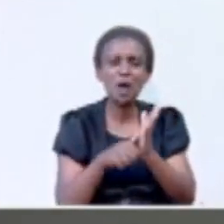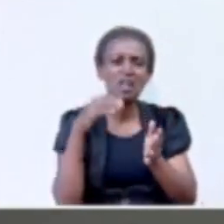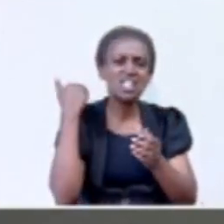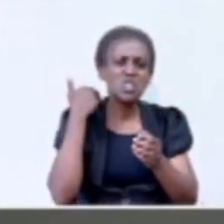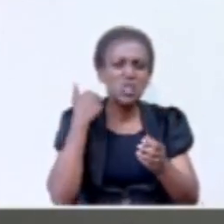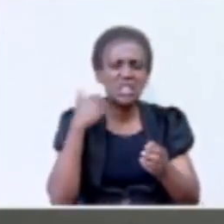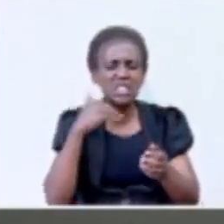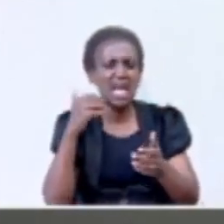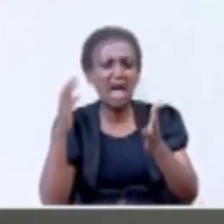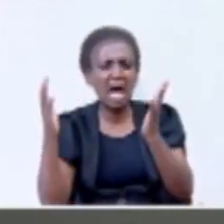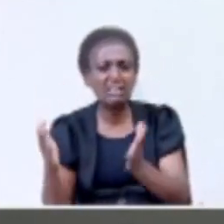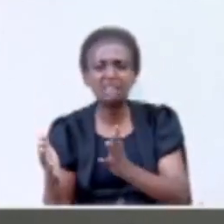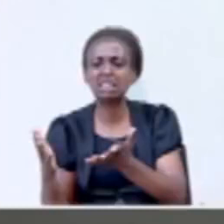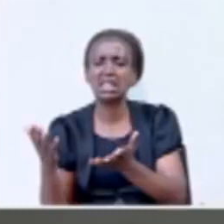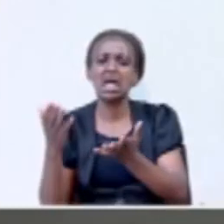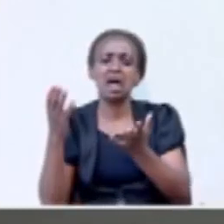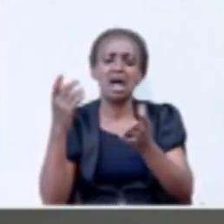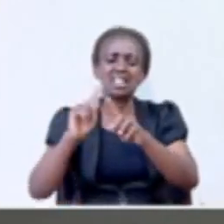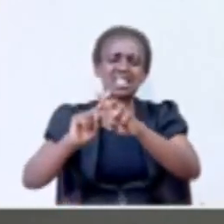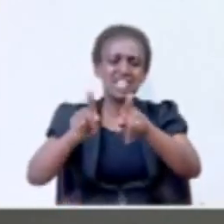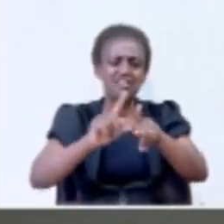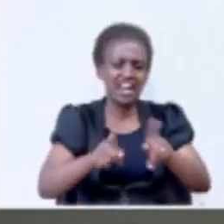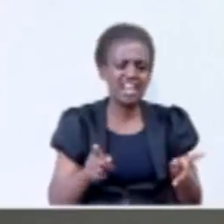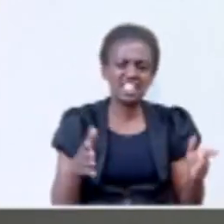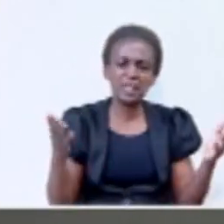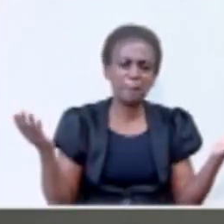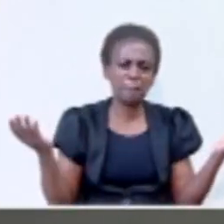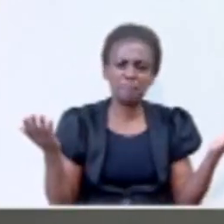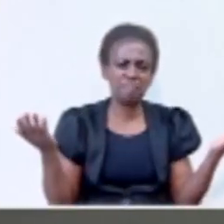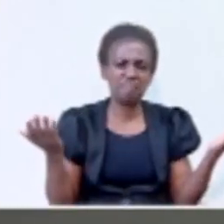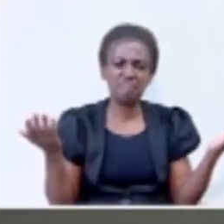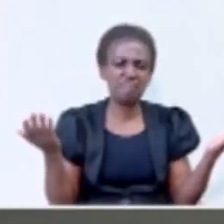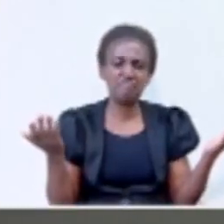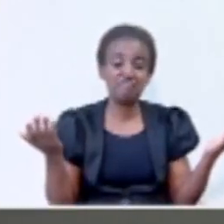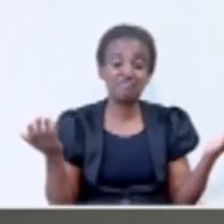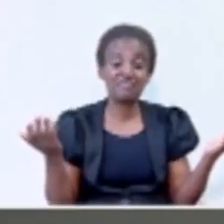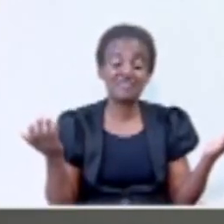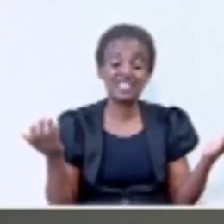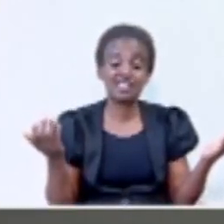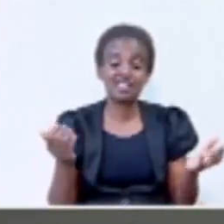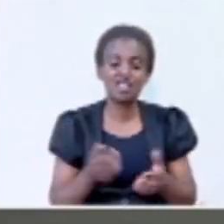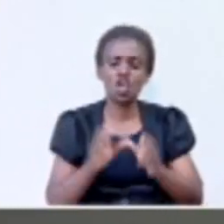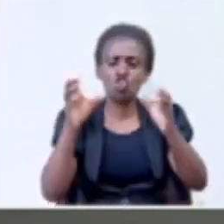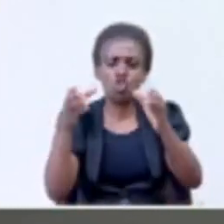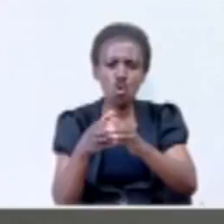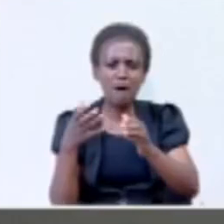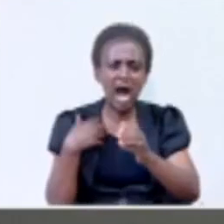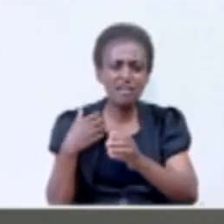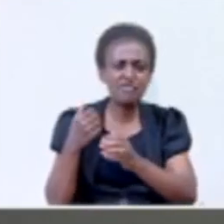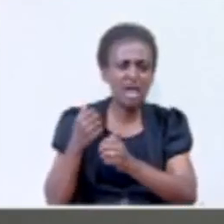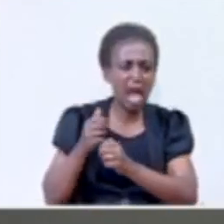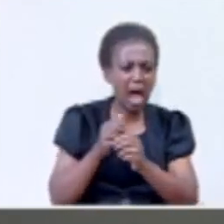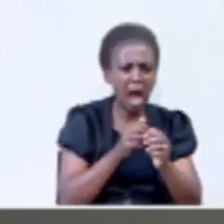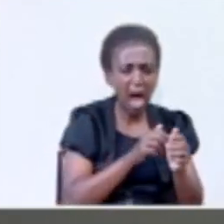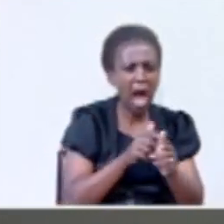genociders, different armed groups that have